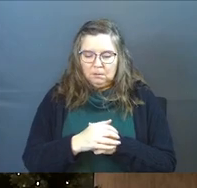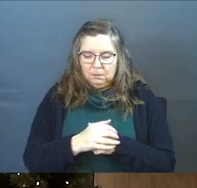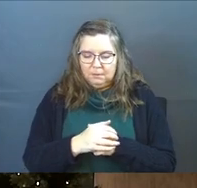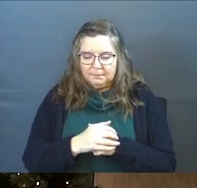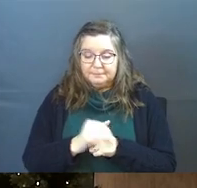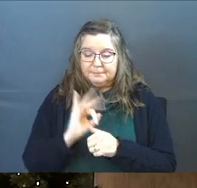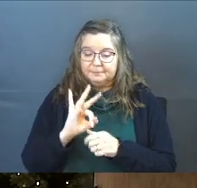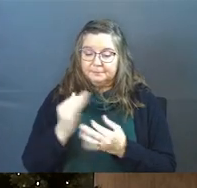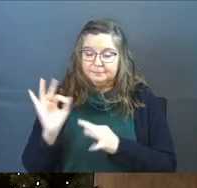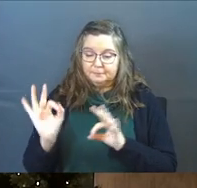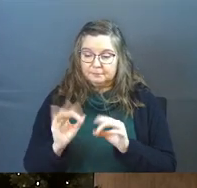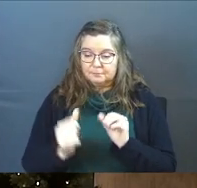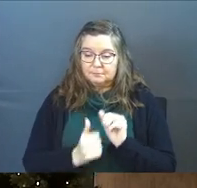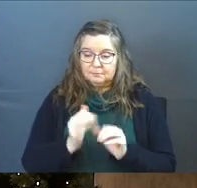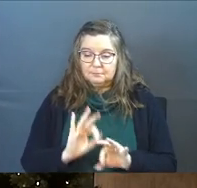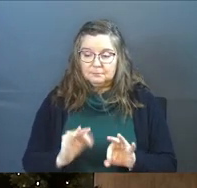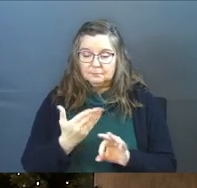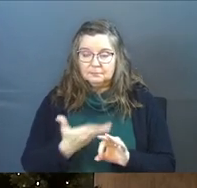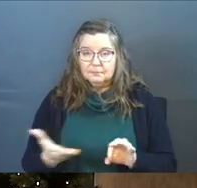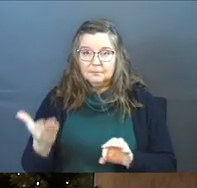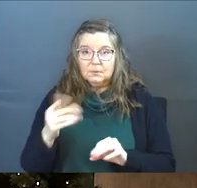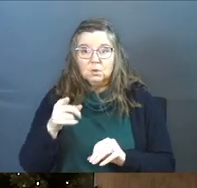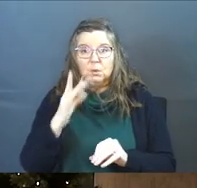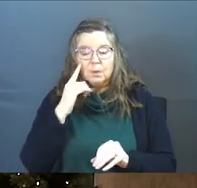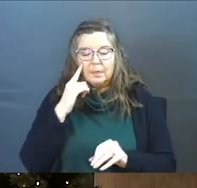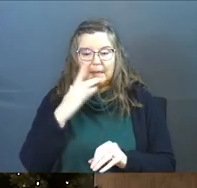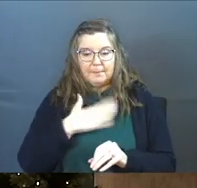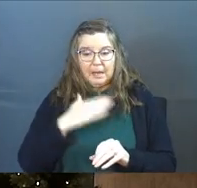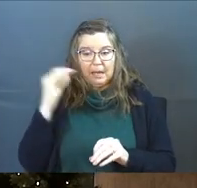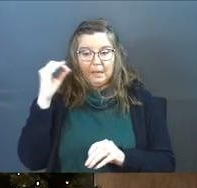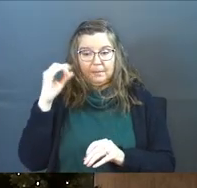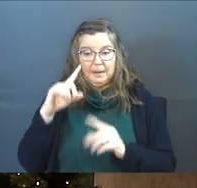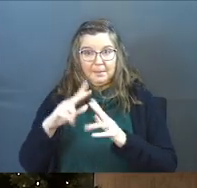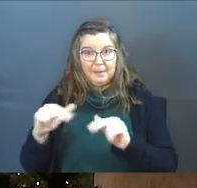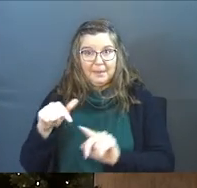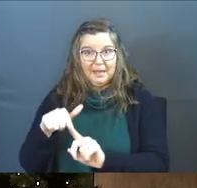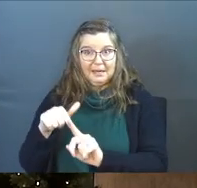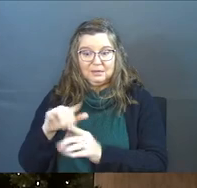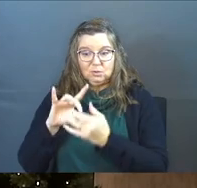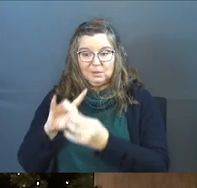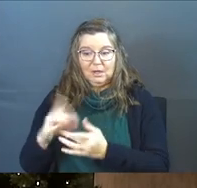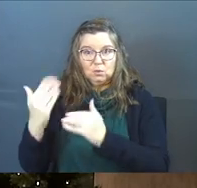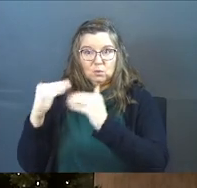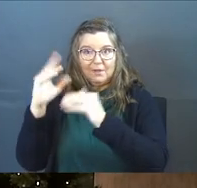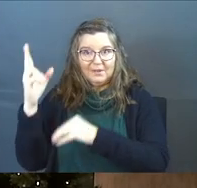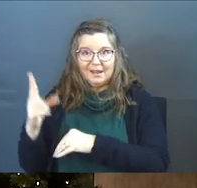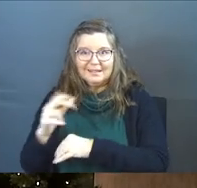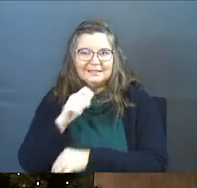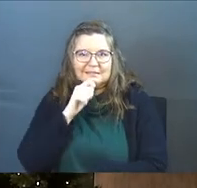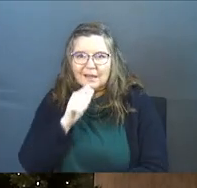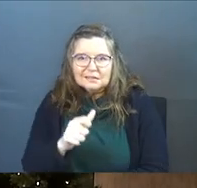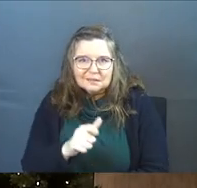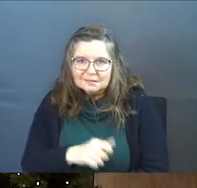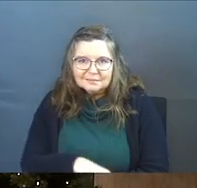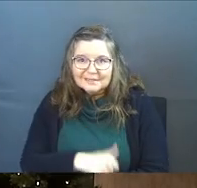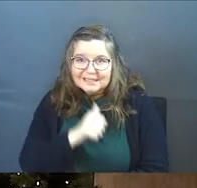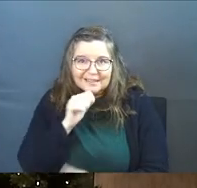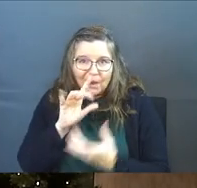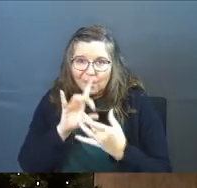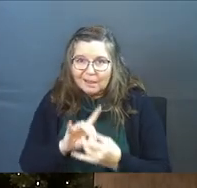And if I distract you from the most important things, you're going to think my opinion about bacon has to do with heaven and hell and it doesn't.